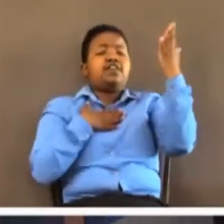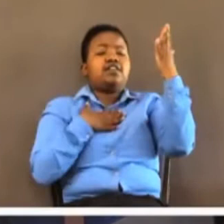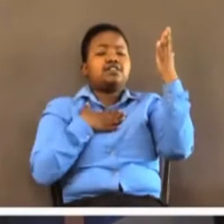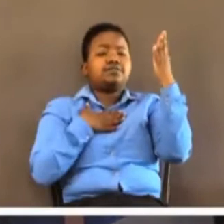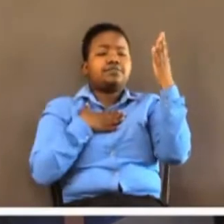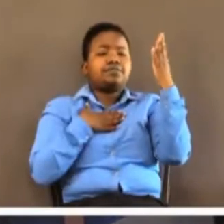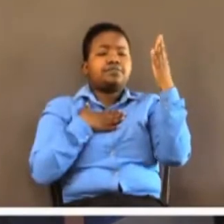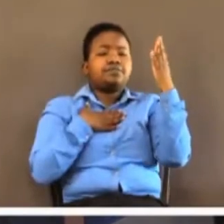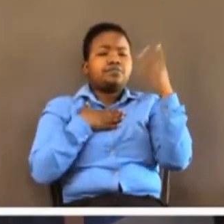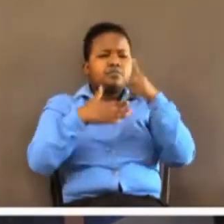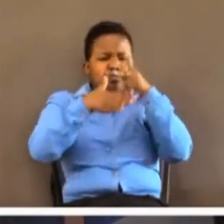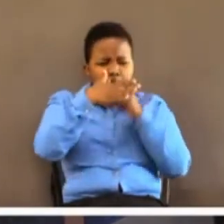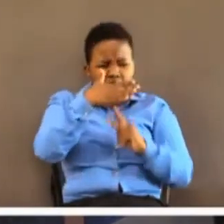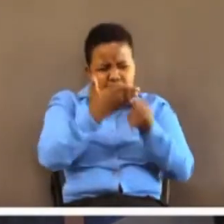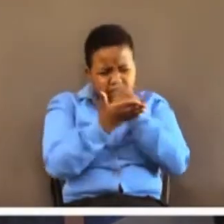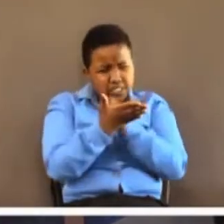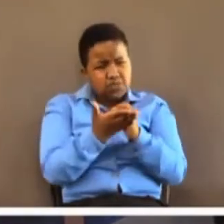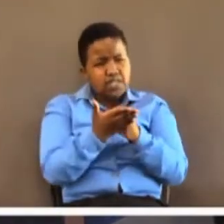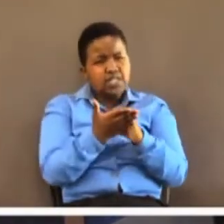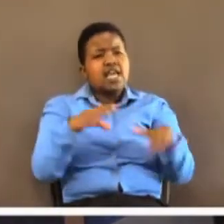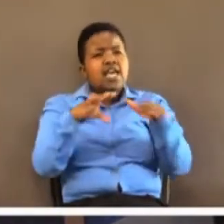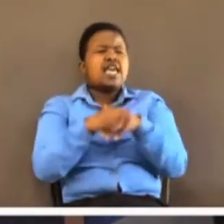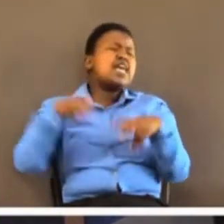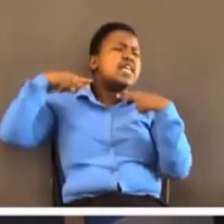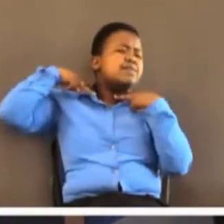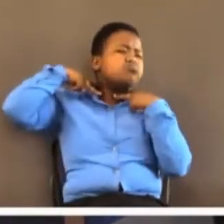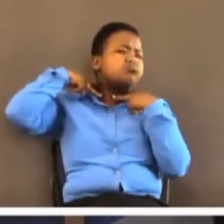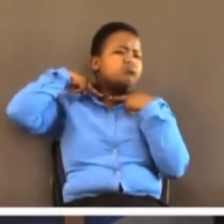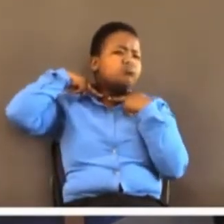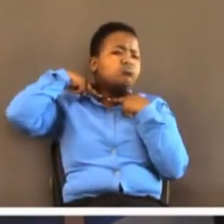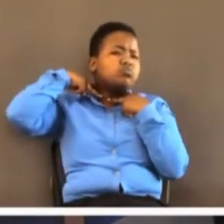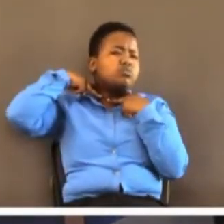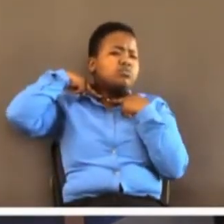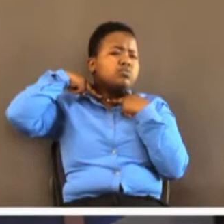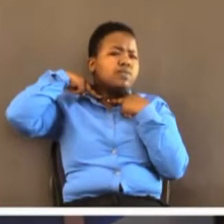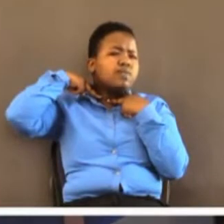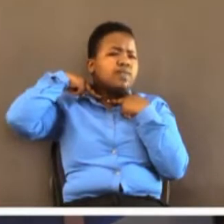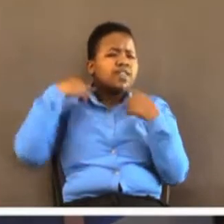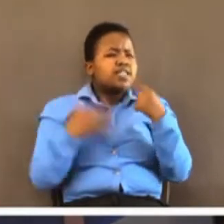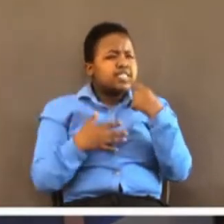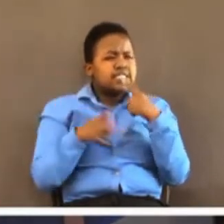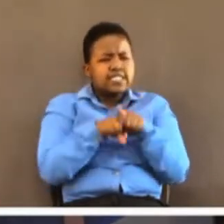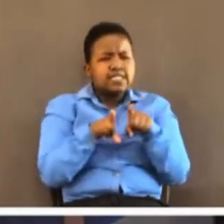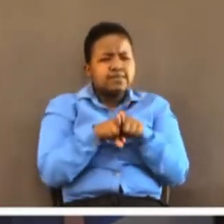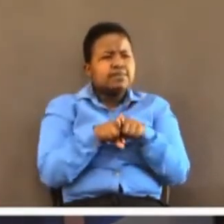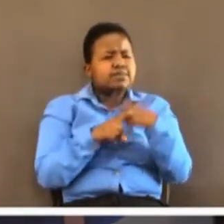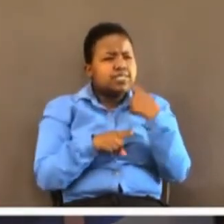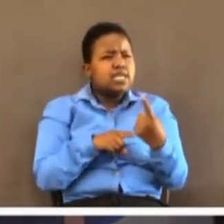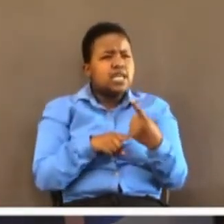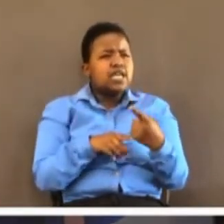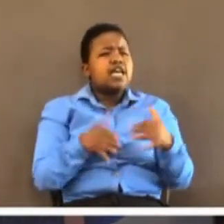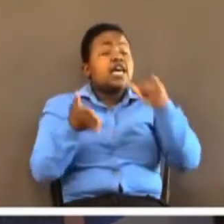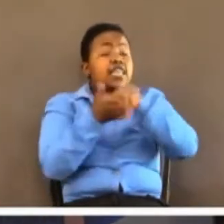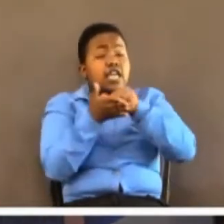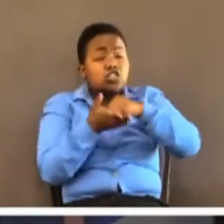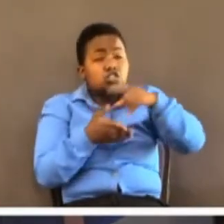the prophet is writing, they are in Babylonian captivity. And in other words, he's telling them that you don't